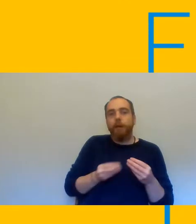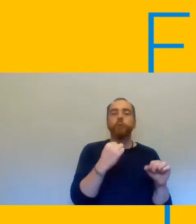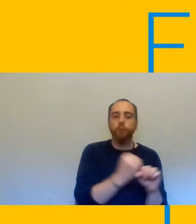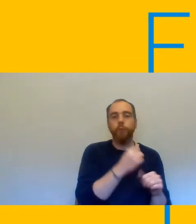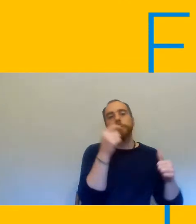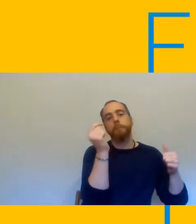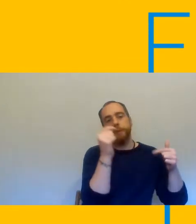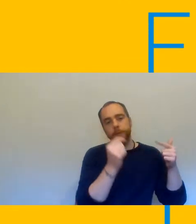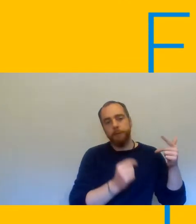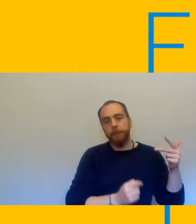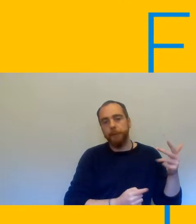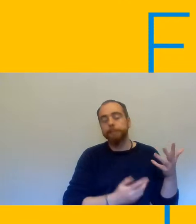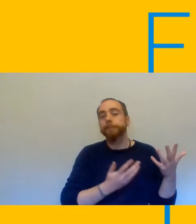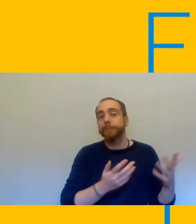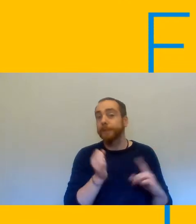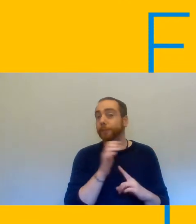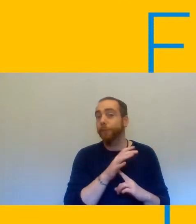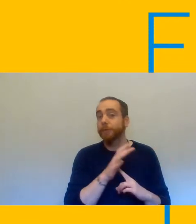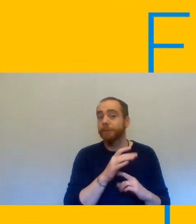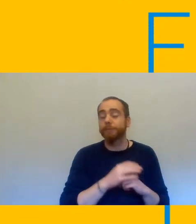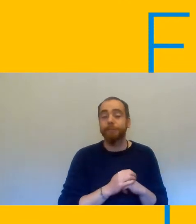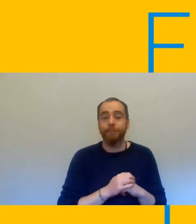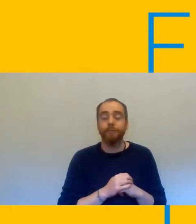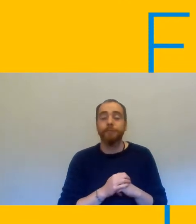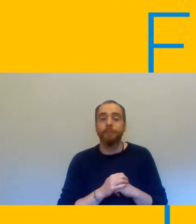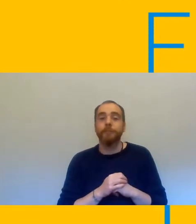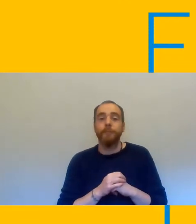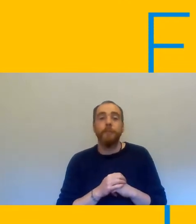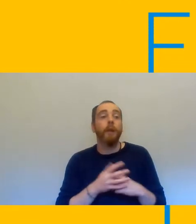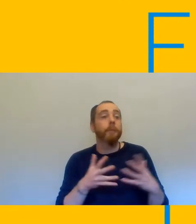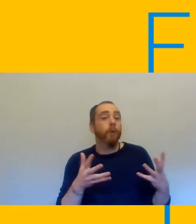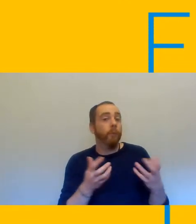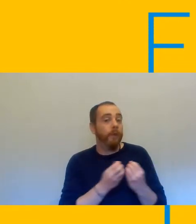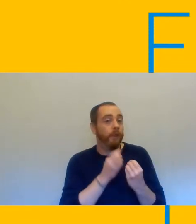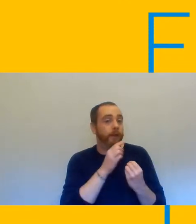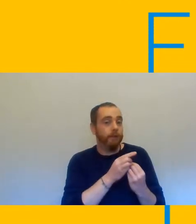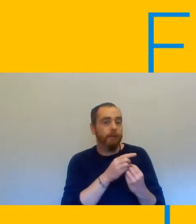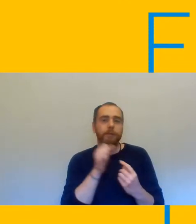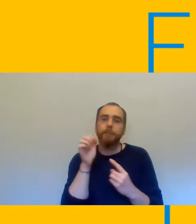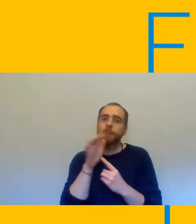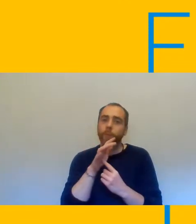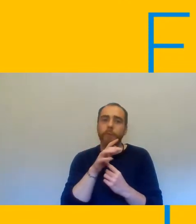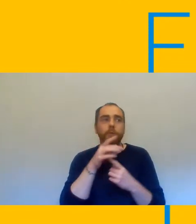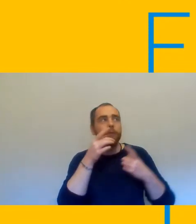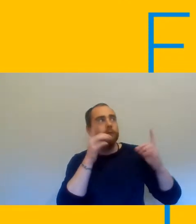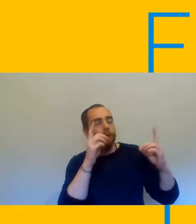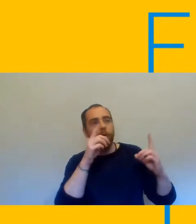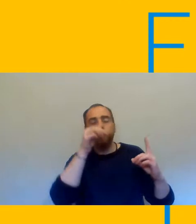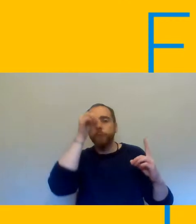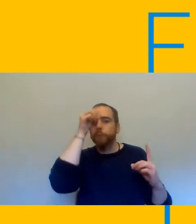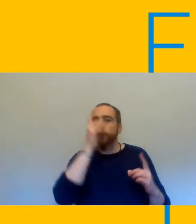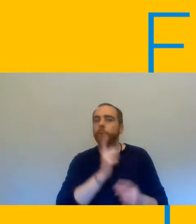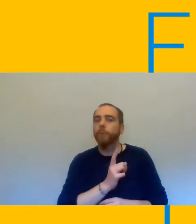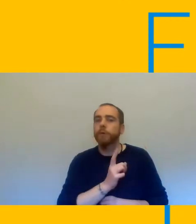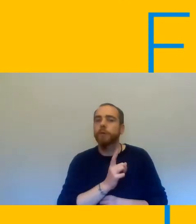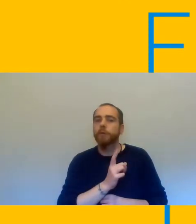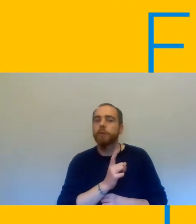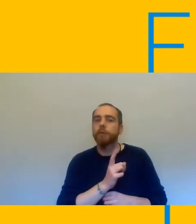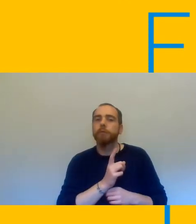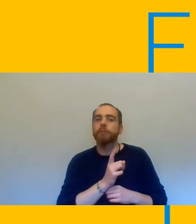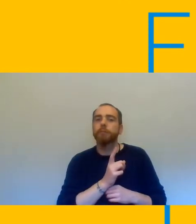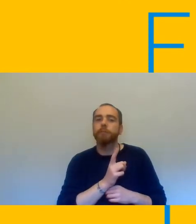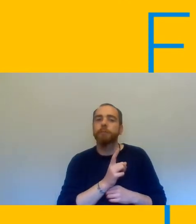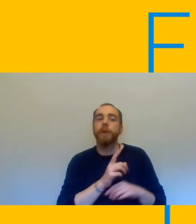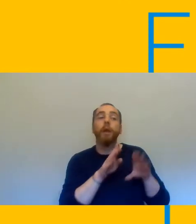it's really important that they are aware and make a note of general and local restrictions local